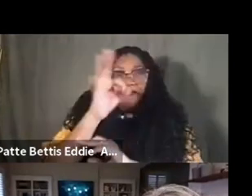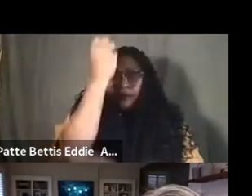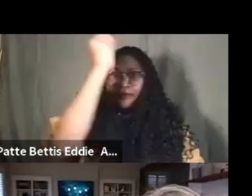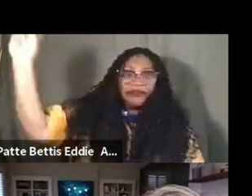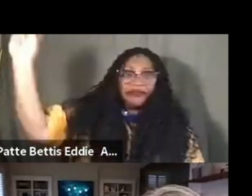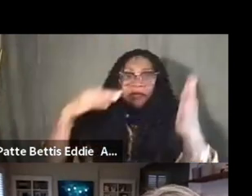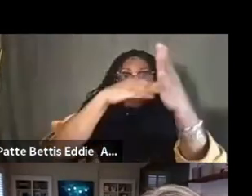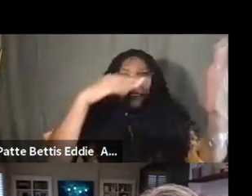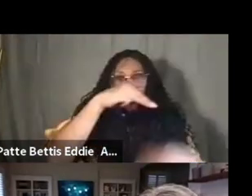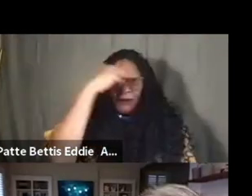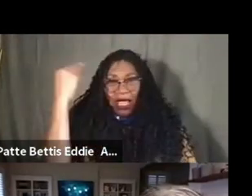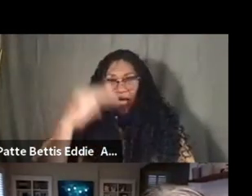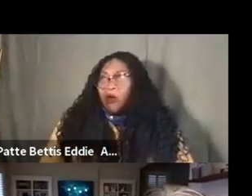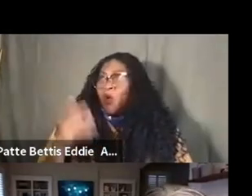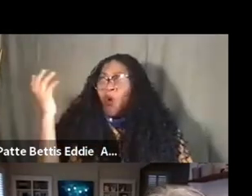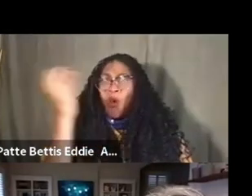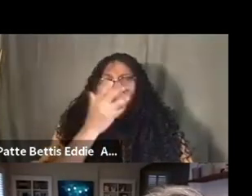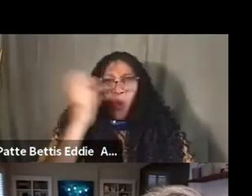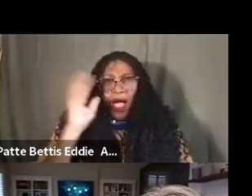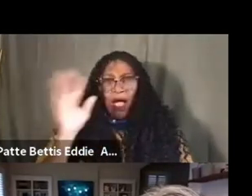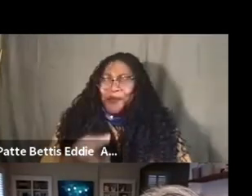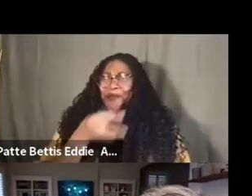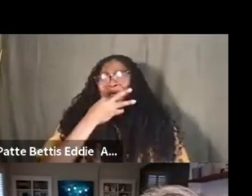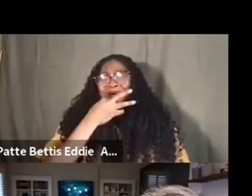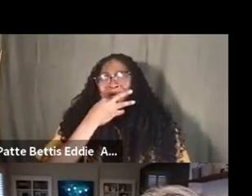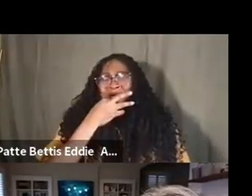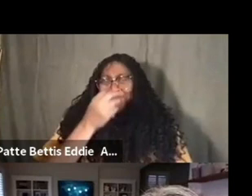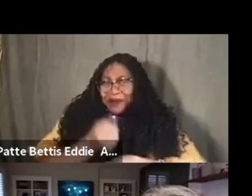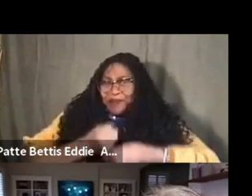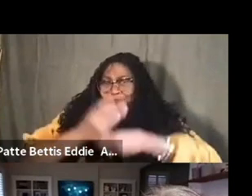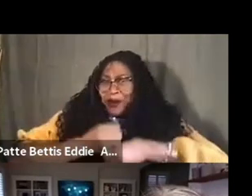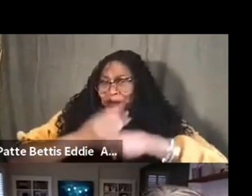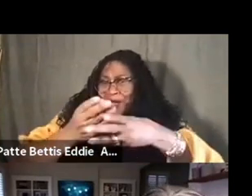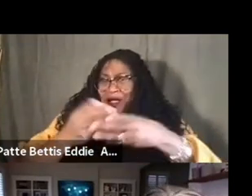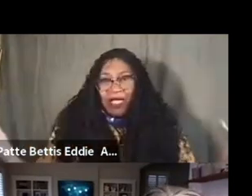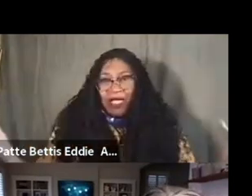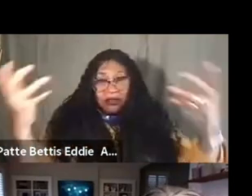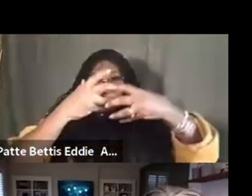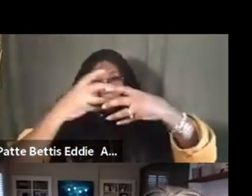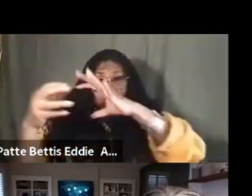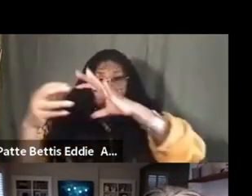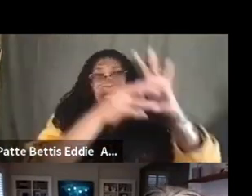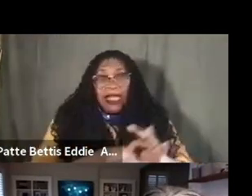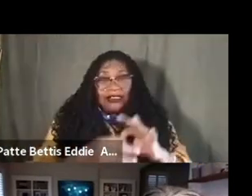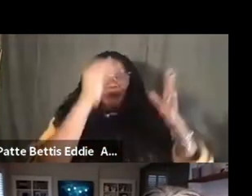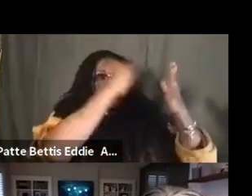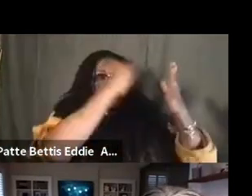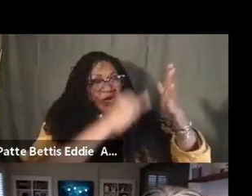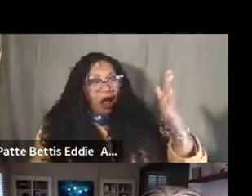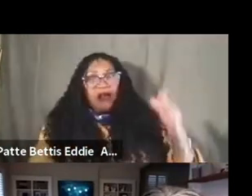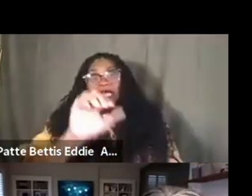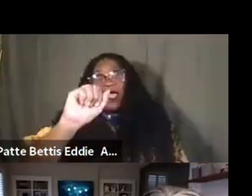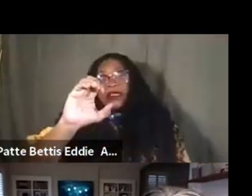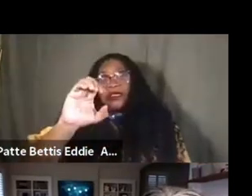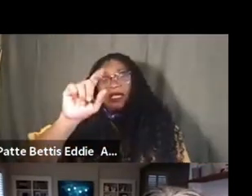Thank you, Amanda. That was so expertly put, and I love that you brought that connection between art and activism, like the real work, you know, we